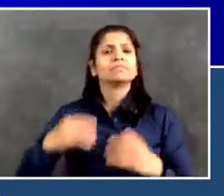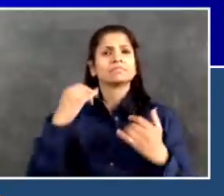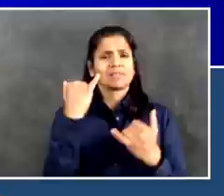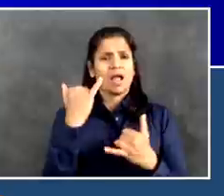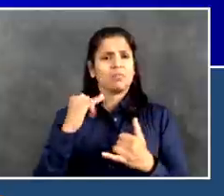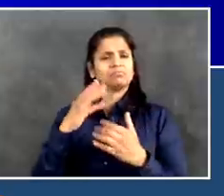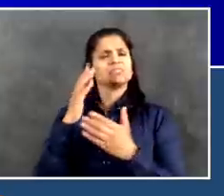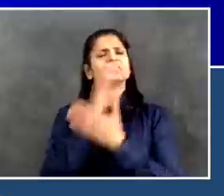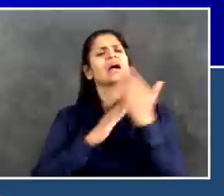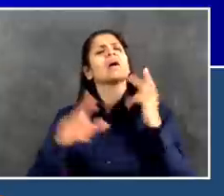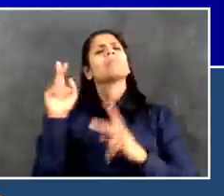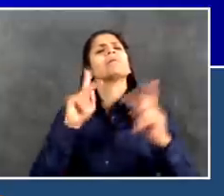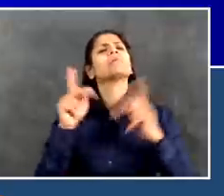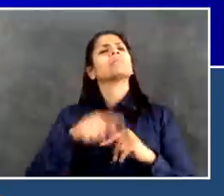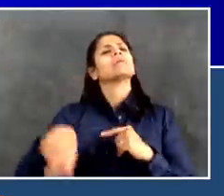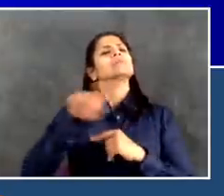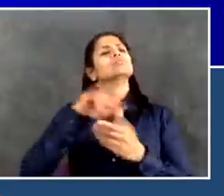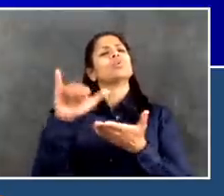trying to suggest